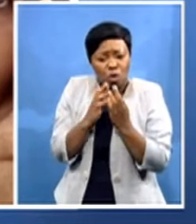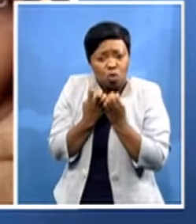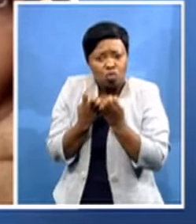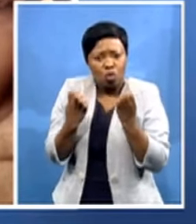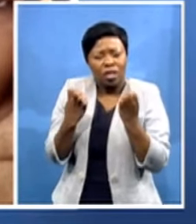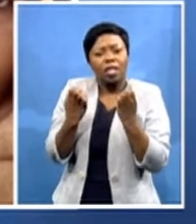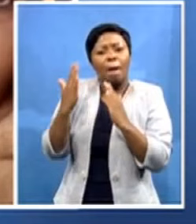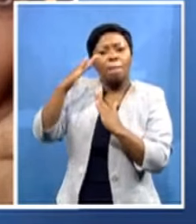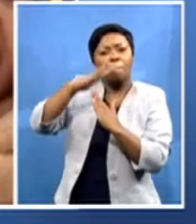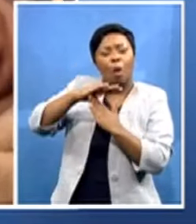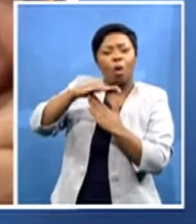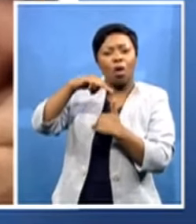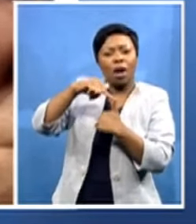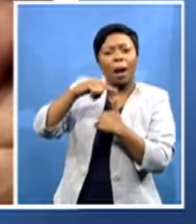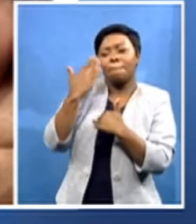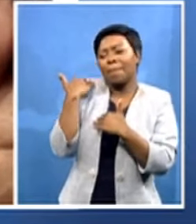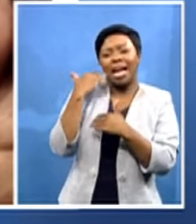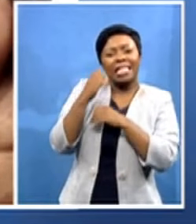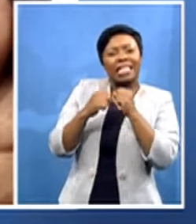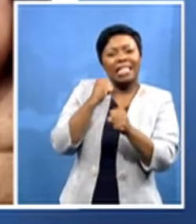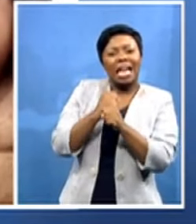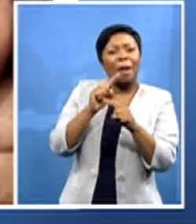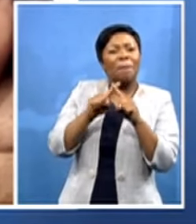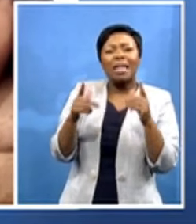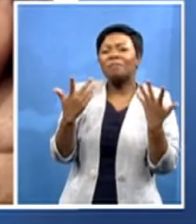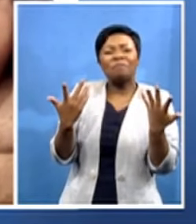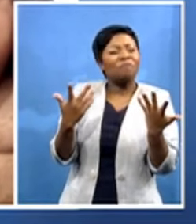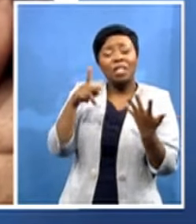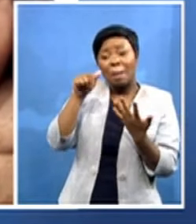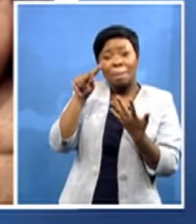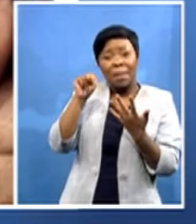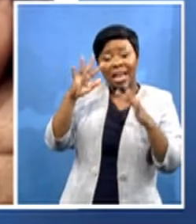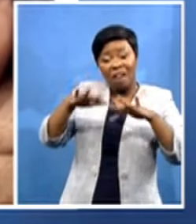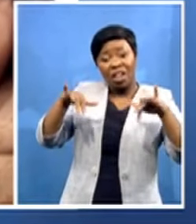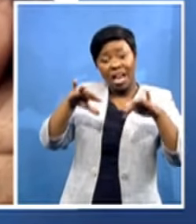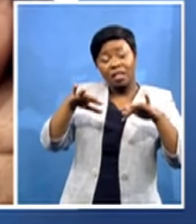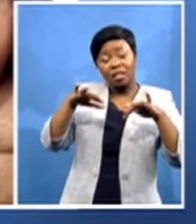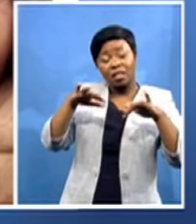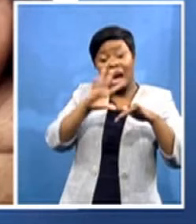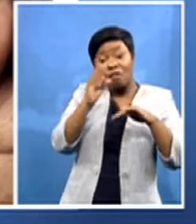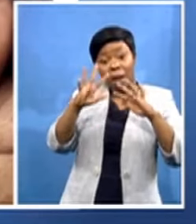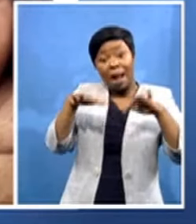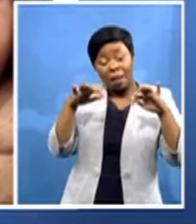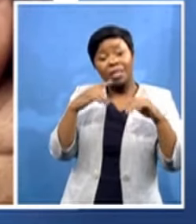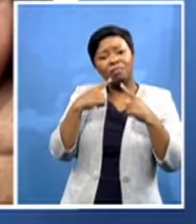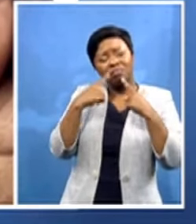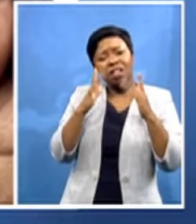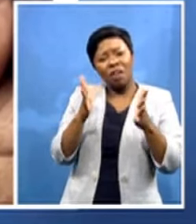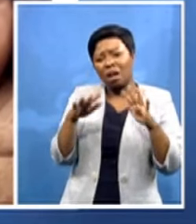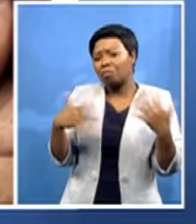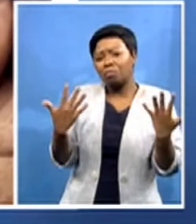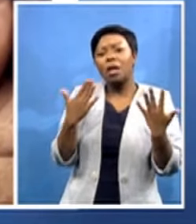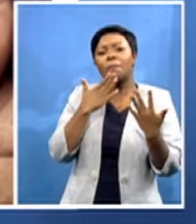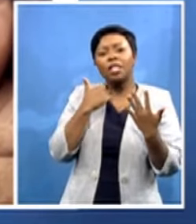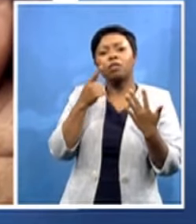much has been said about the pan-african parliament if you were to tell our viewers about the importance of this legislative